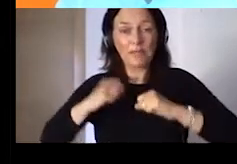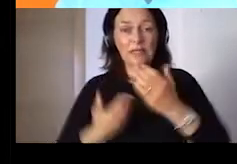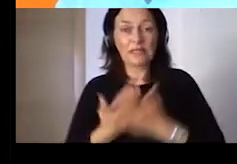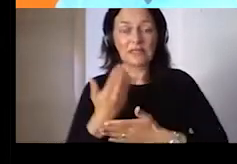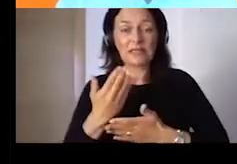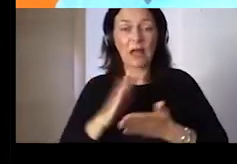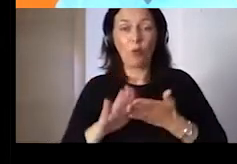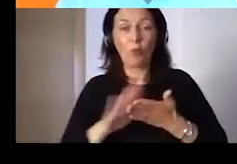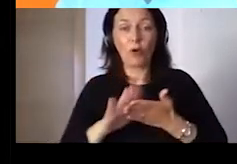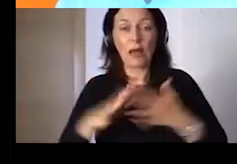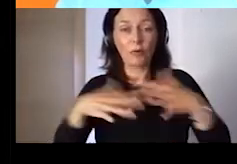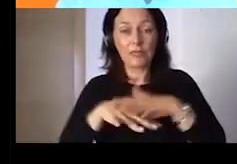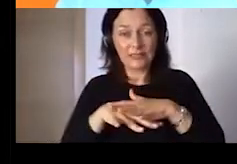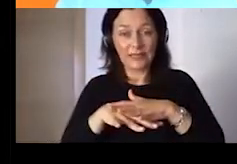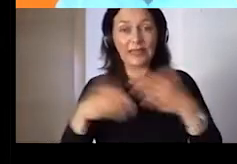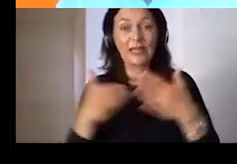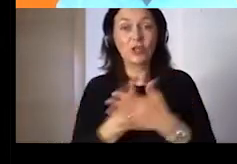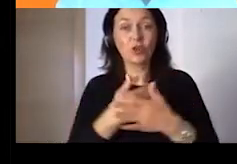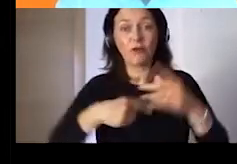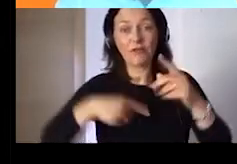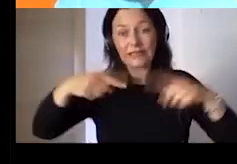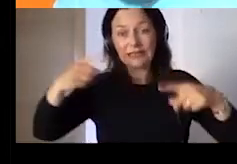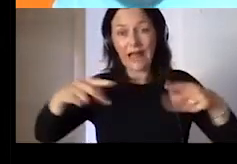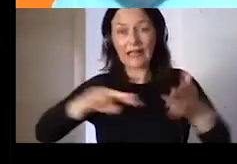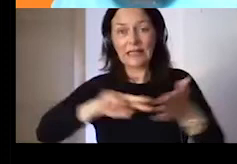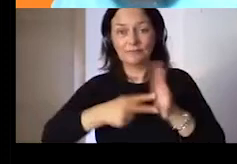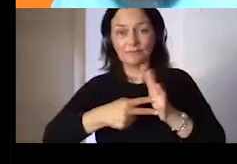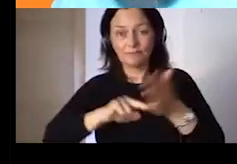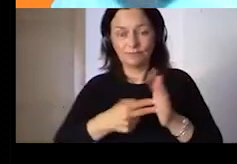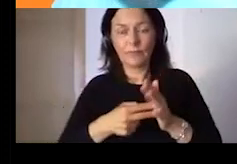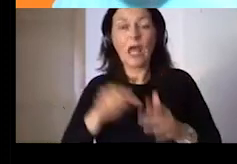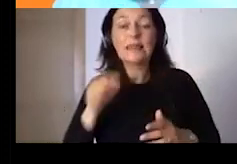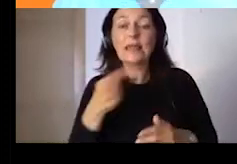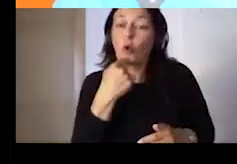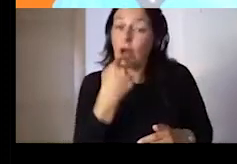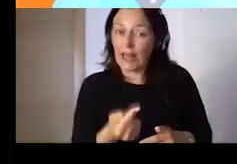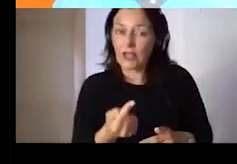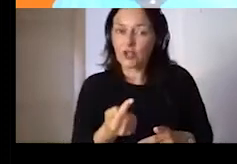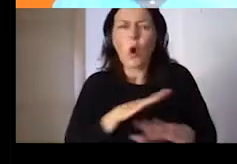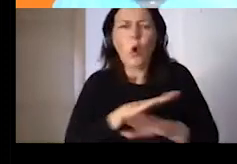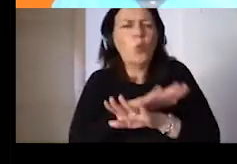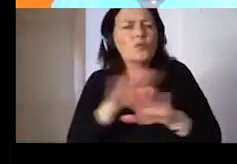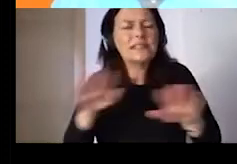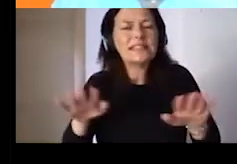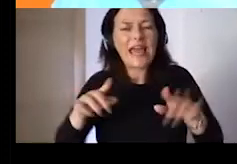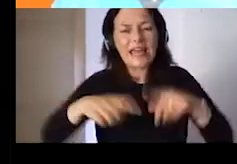OLDigital is European NGOs based in Brussels. And I'm